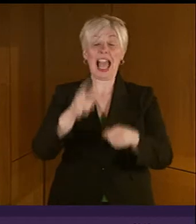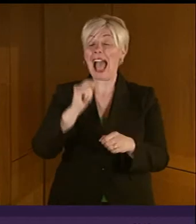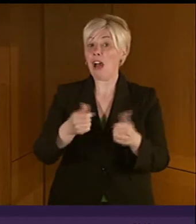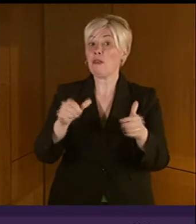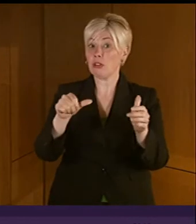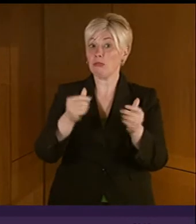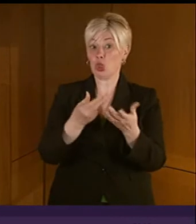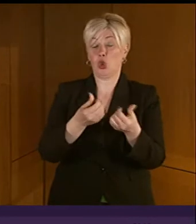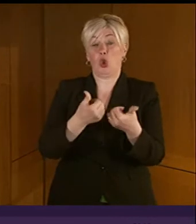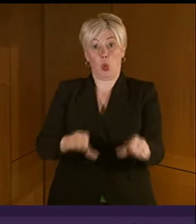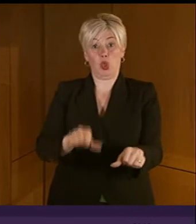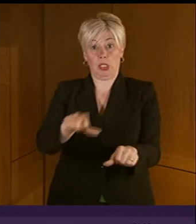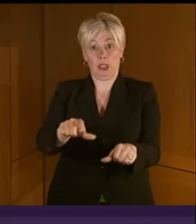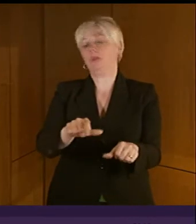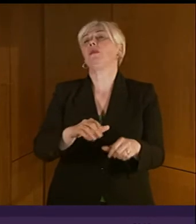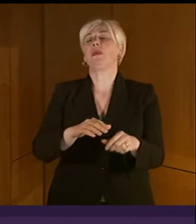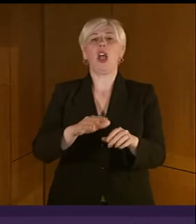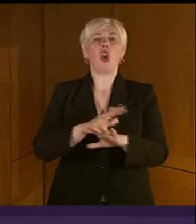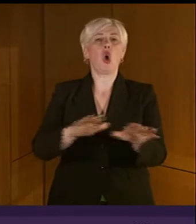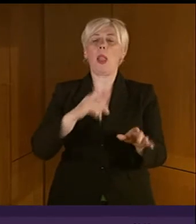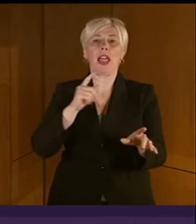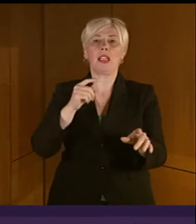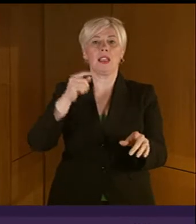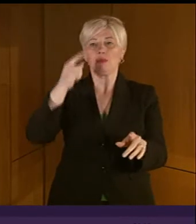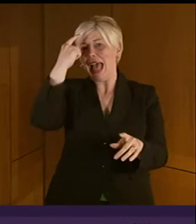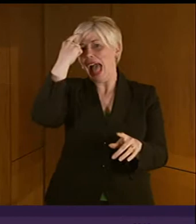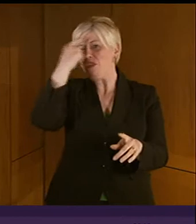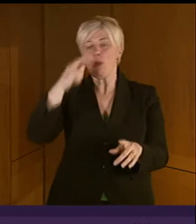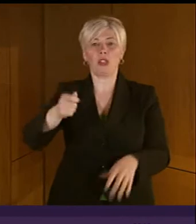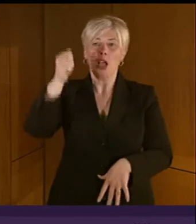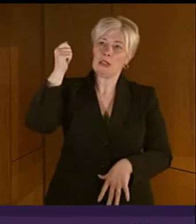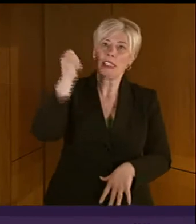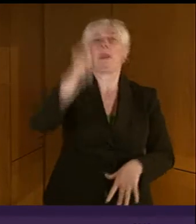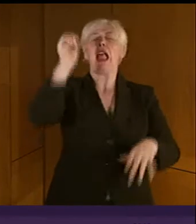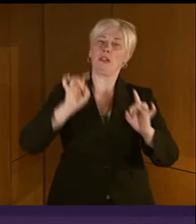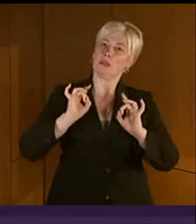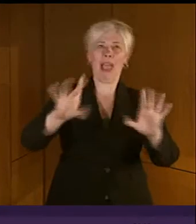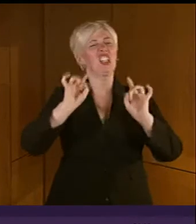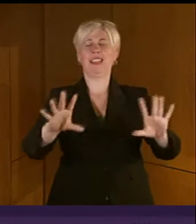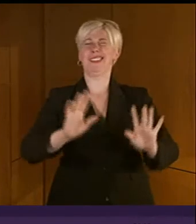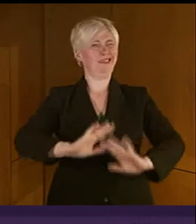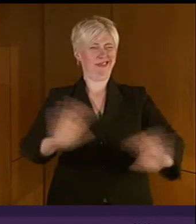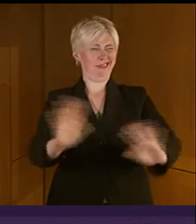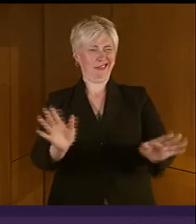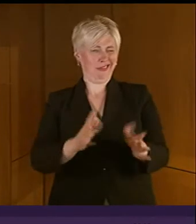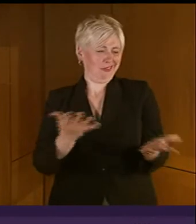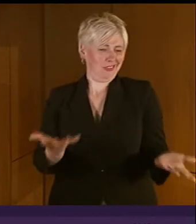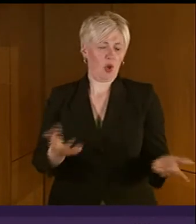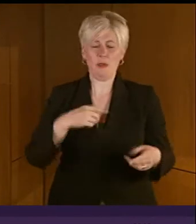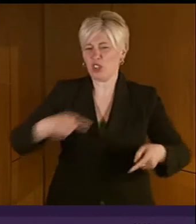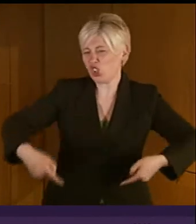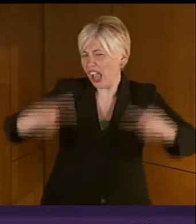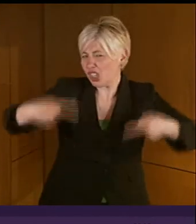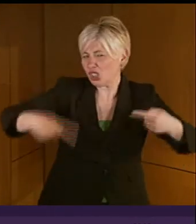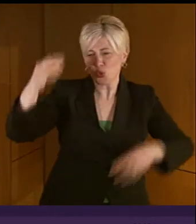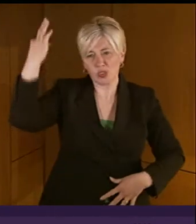by states' aides, which is a Harry Potter-type spell that Argyll and Butte Council keeps waving whenever anybody challenges them. I would ask the